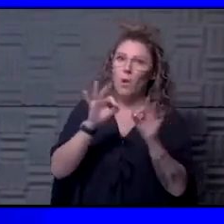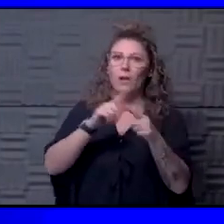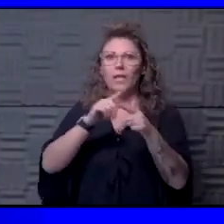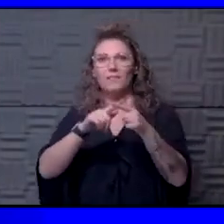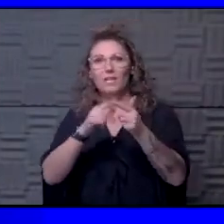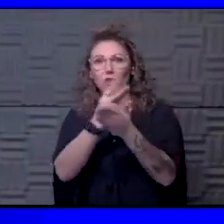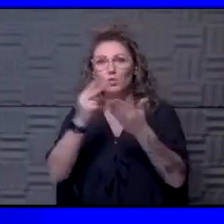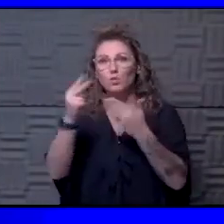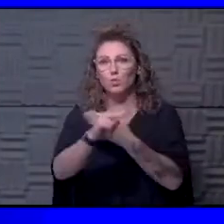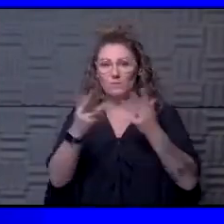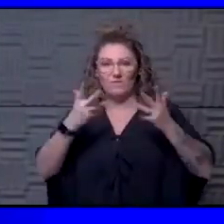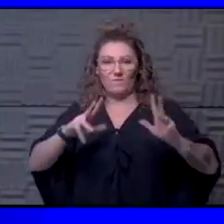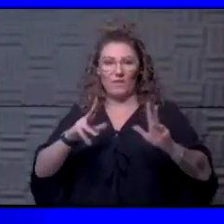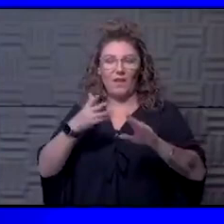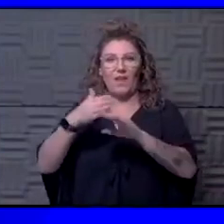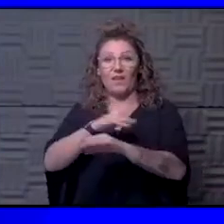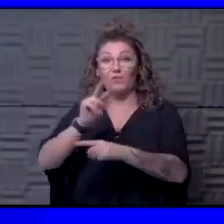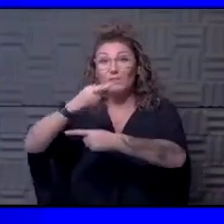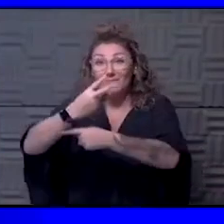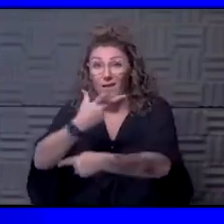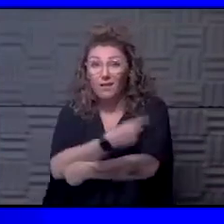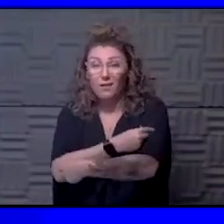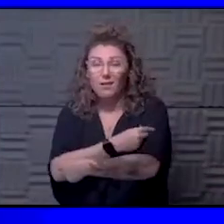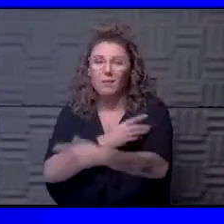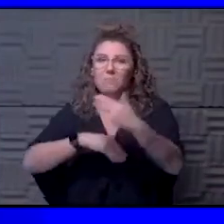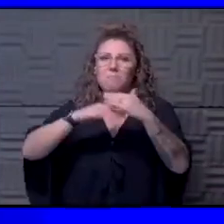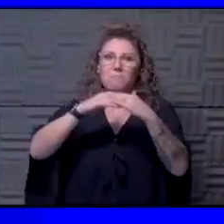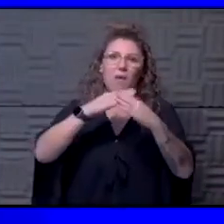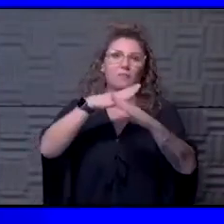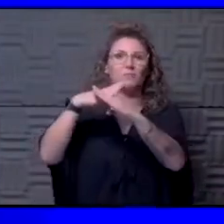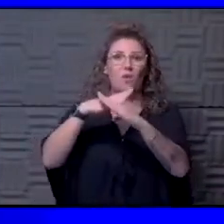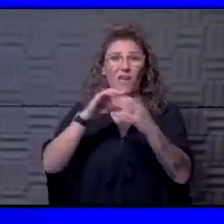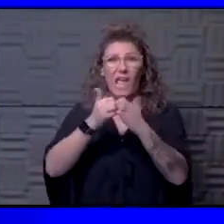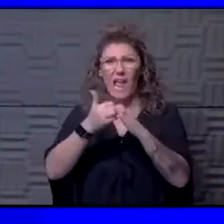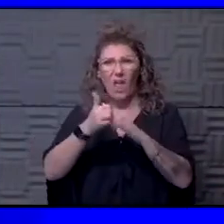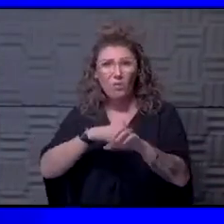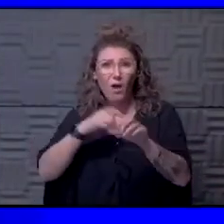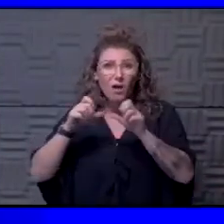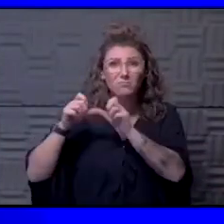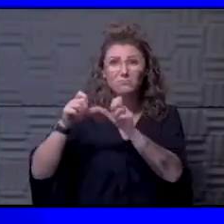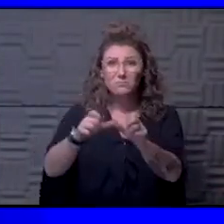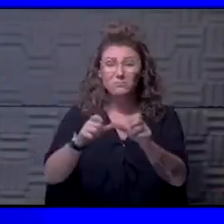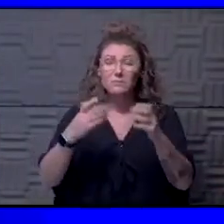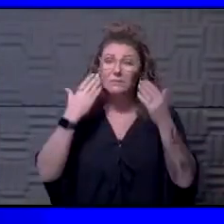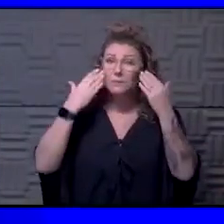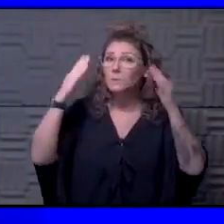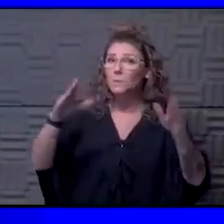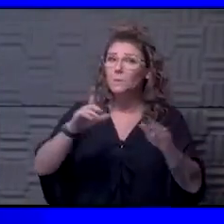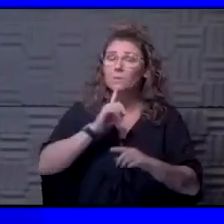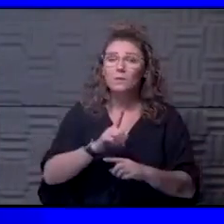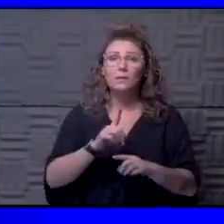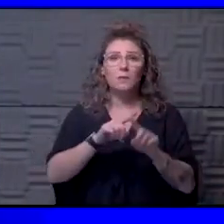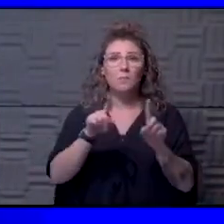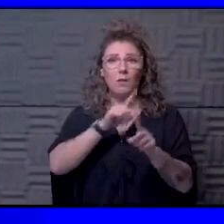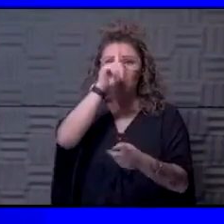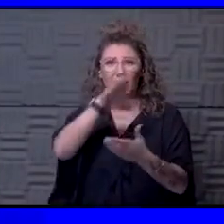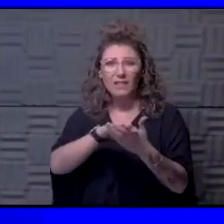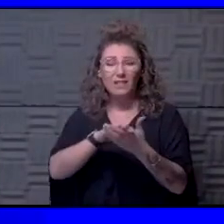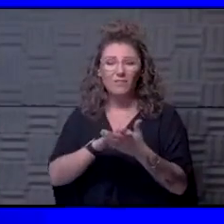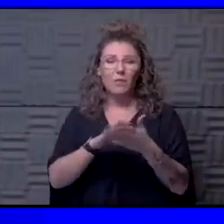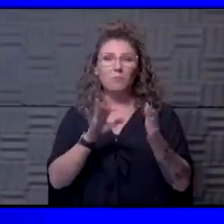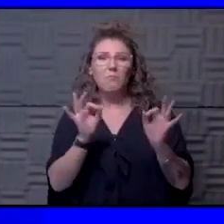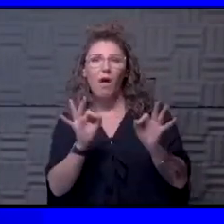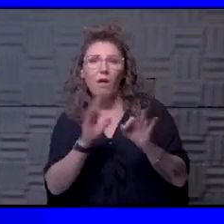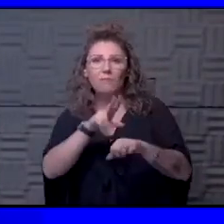booster dose that you have maximal immunity. How long will it last? We don't really know. You know, we believe that even mild